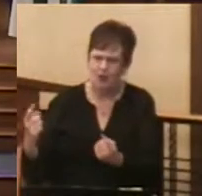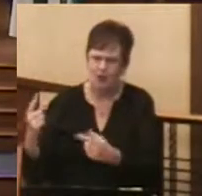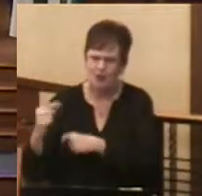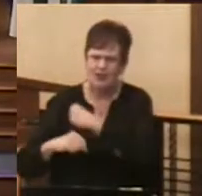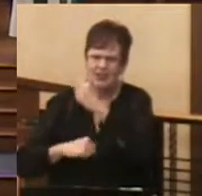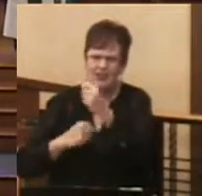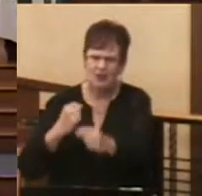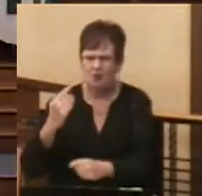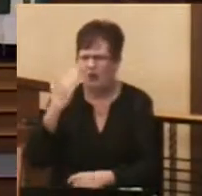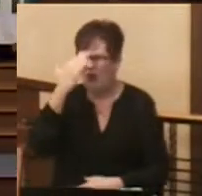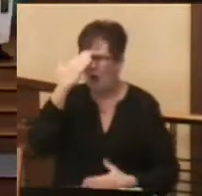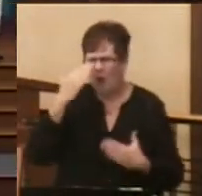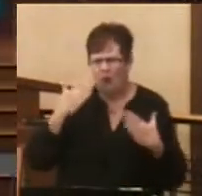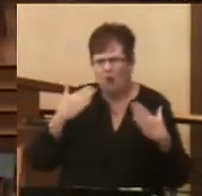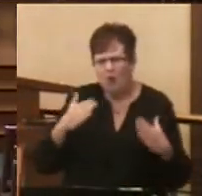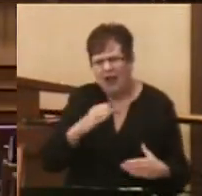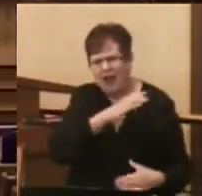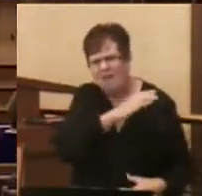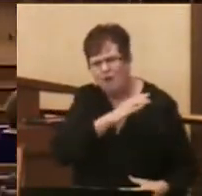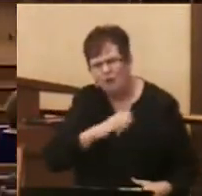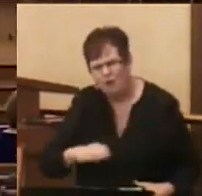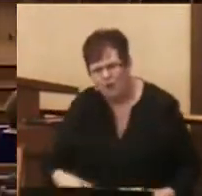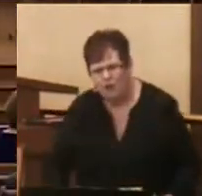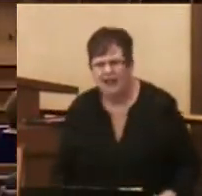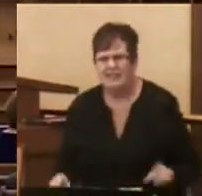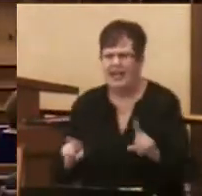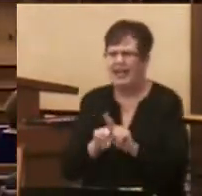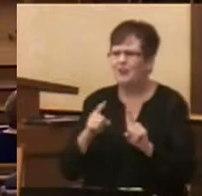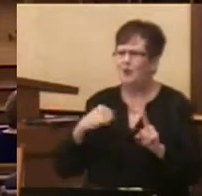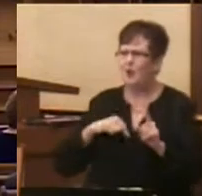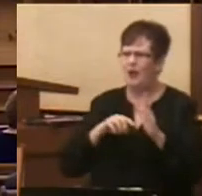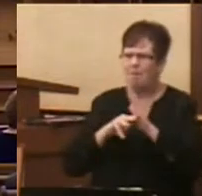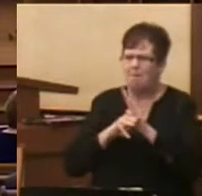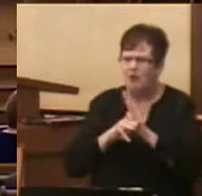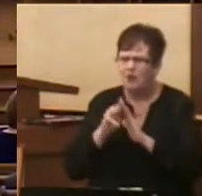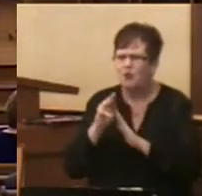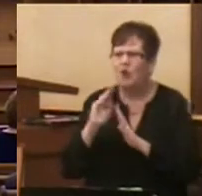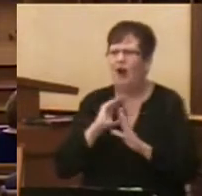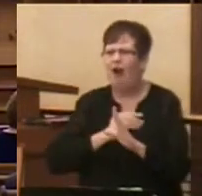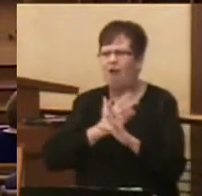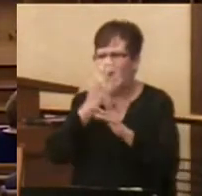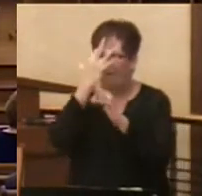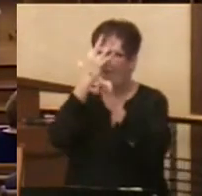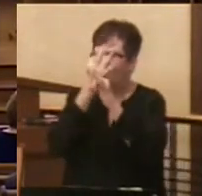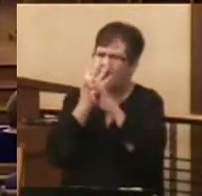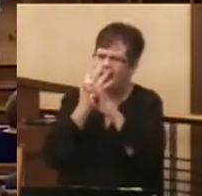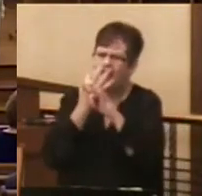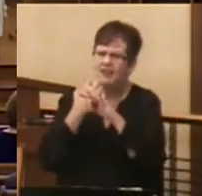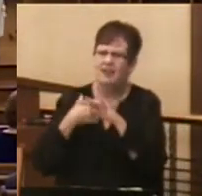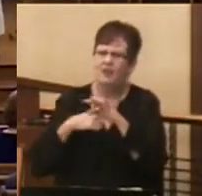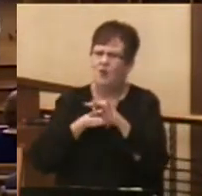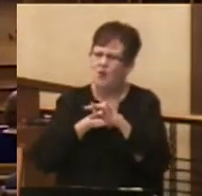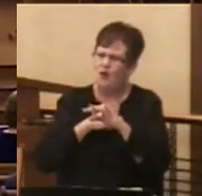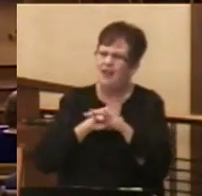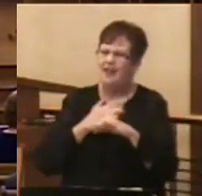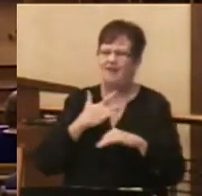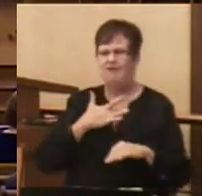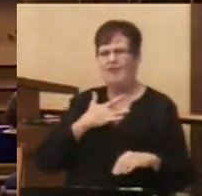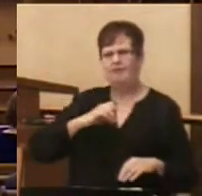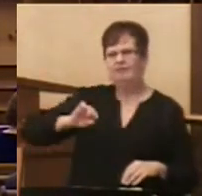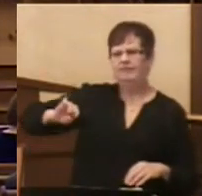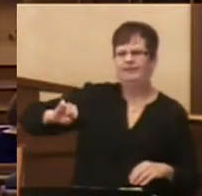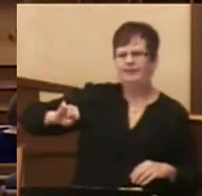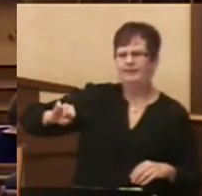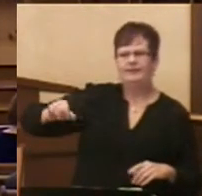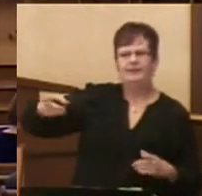Christ. As we mature in that faith, we are inured against those who would proclaim